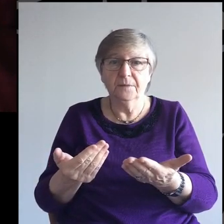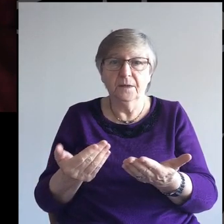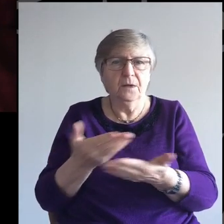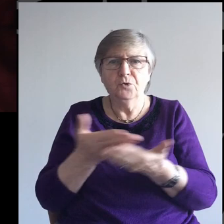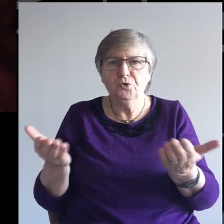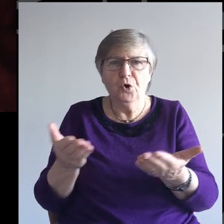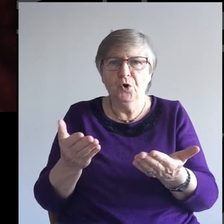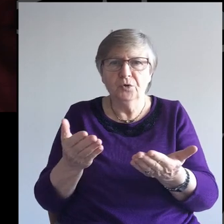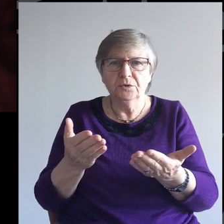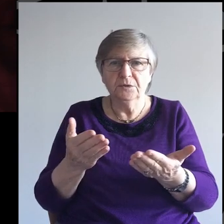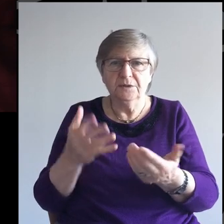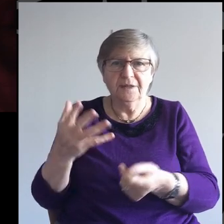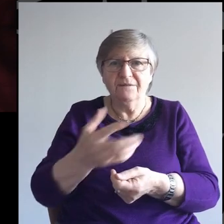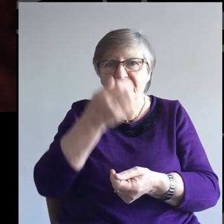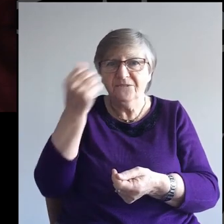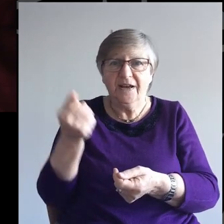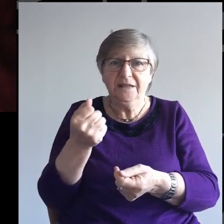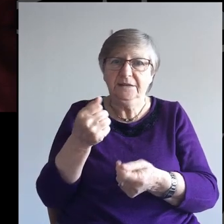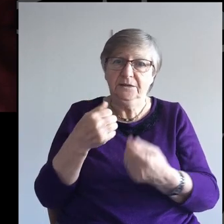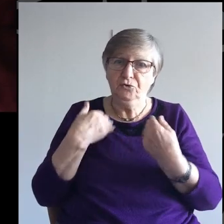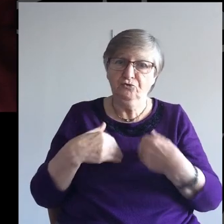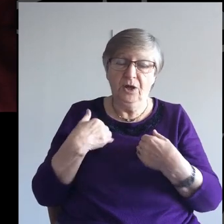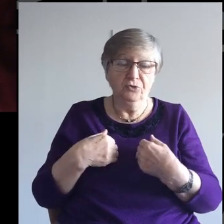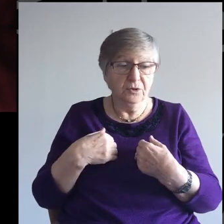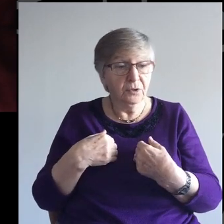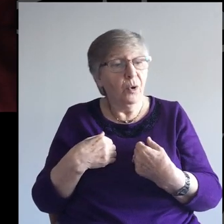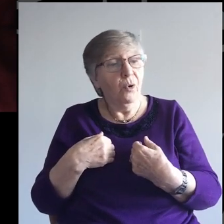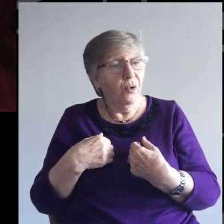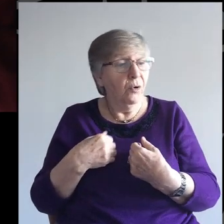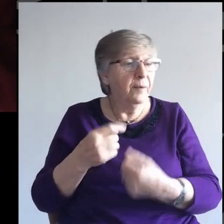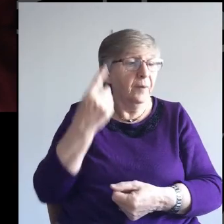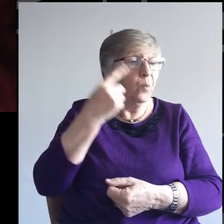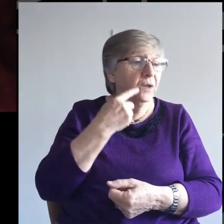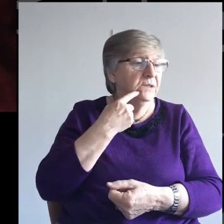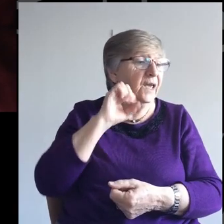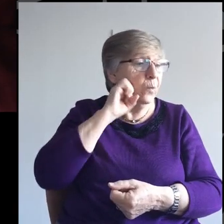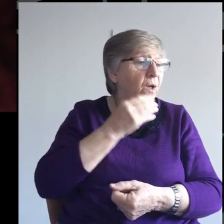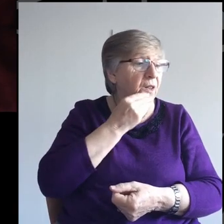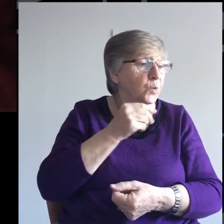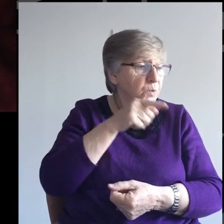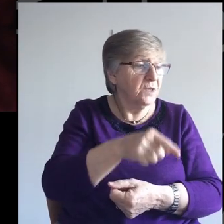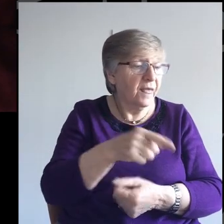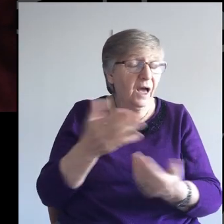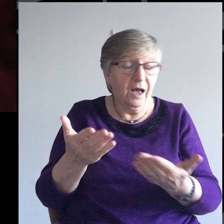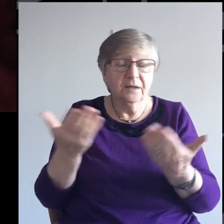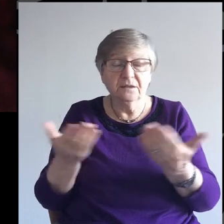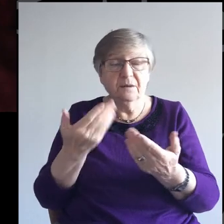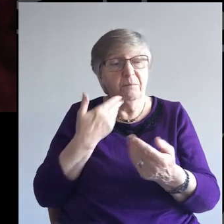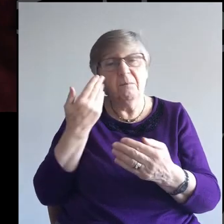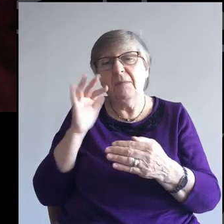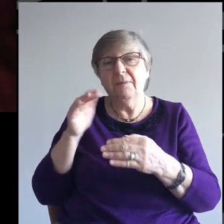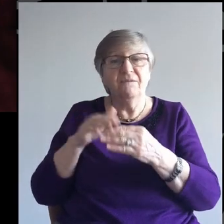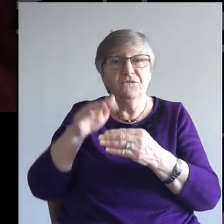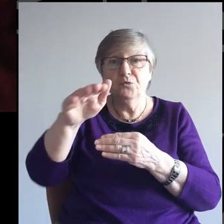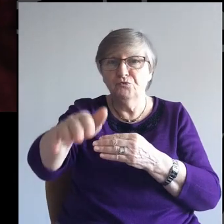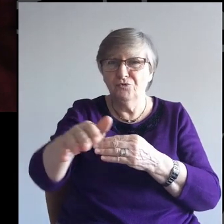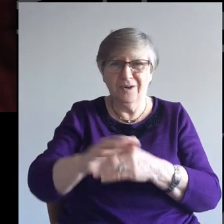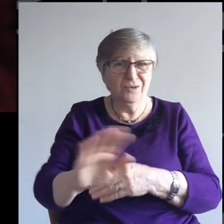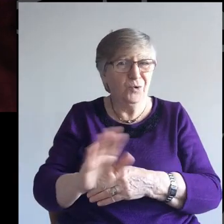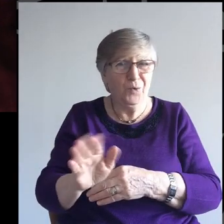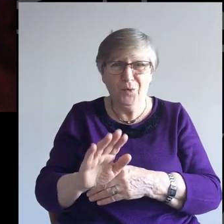It's not that the guy finds a treasure and says, oh, that'll come in handy one day. I might be able to use that sometime in the future.